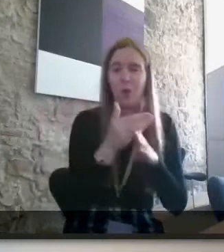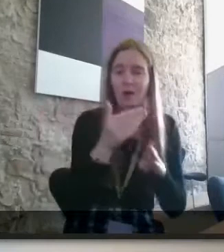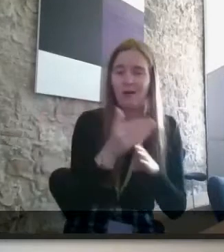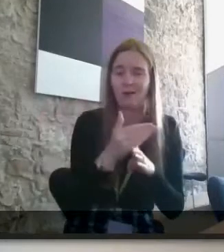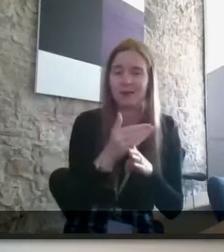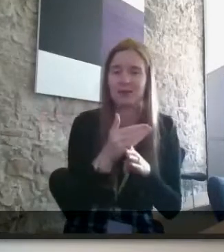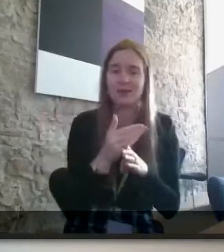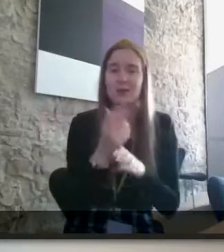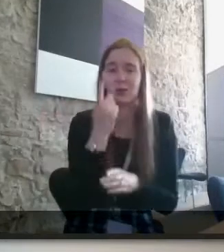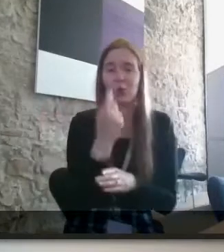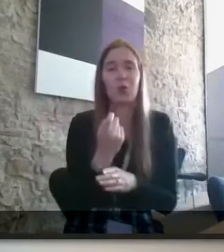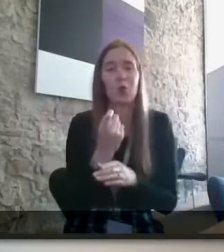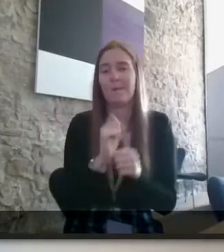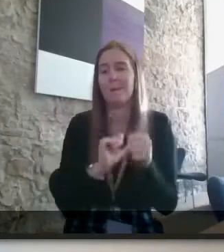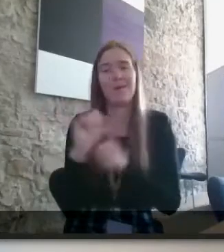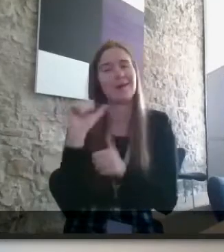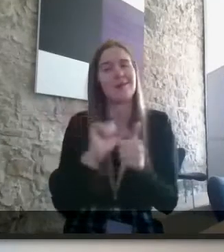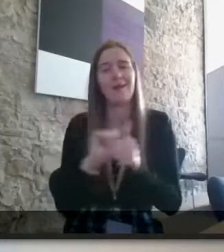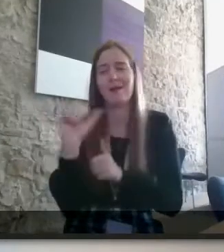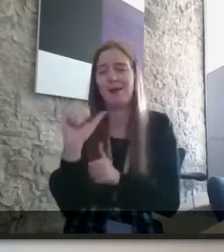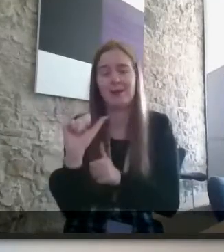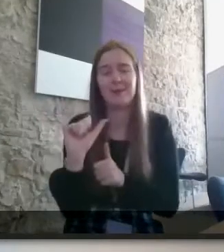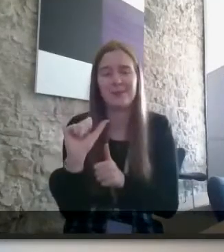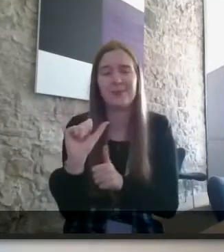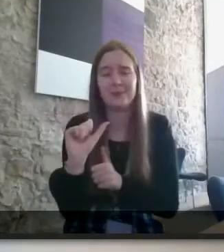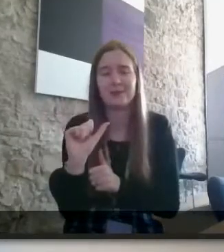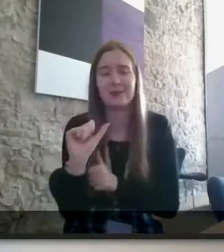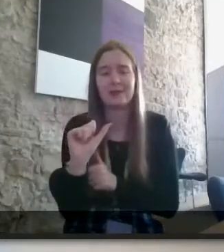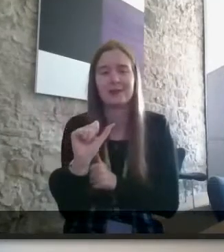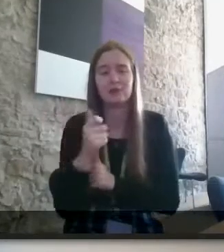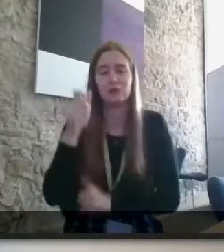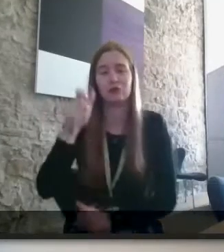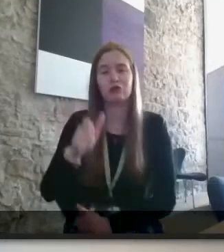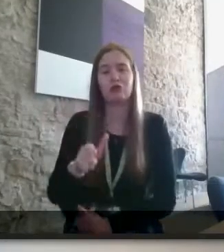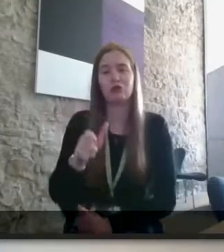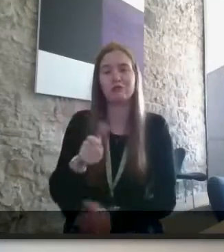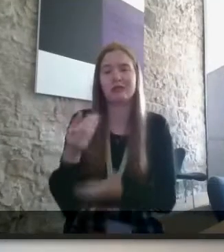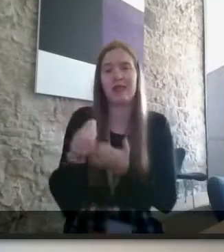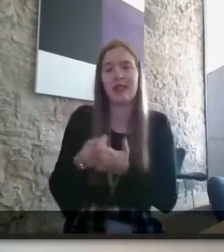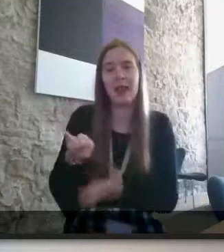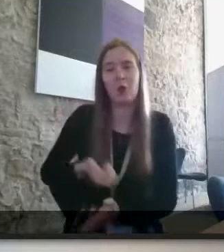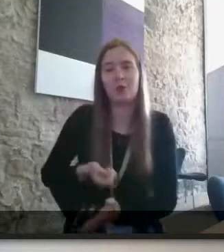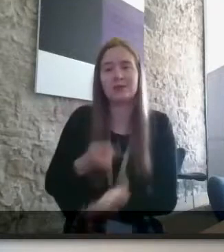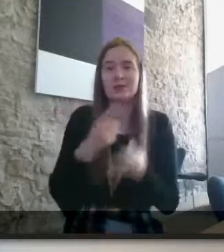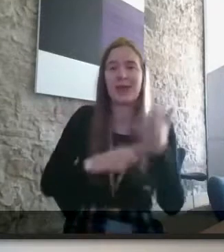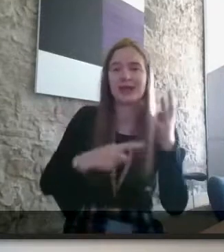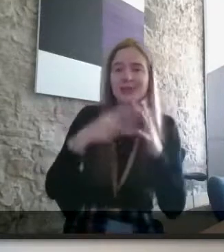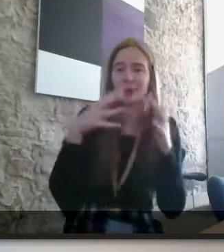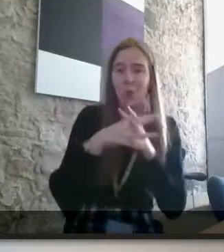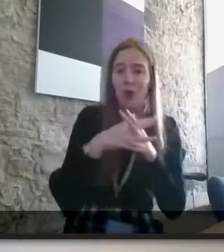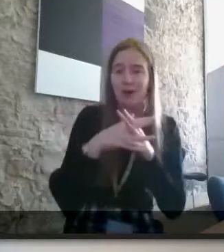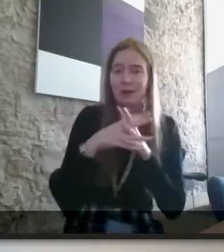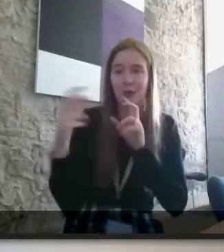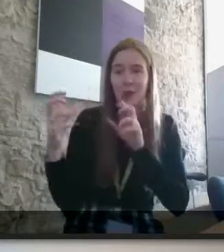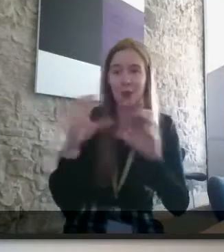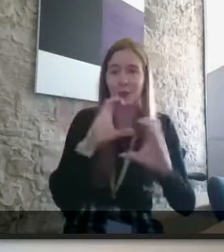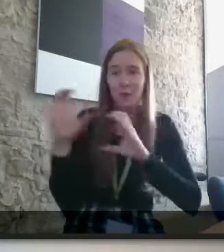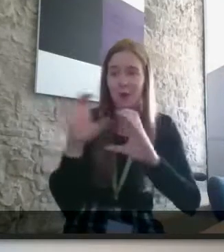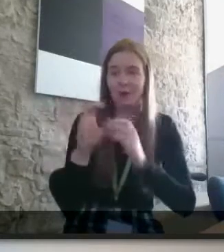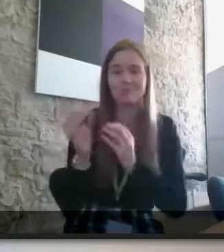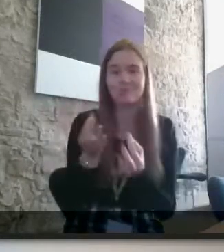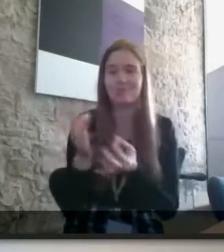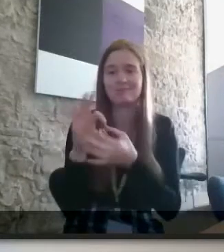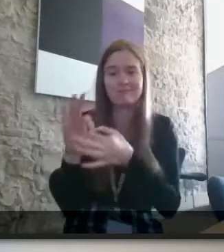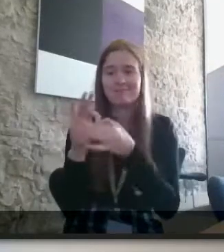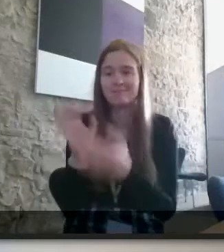be could be so much better and the disabled students allowance and access to work they don't talk to each other so any adjustments that a